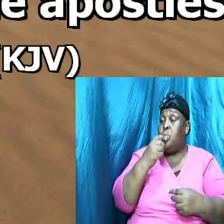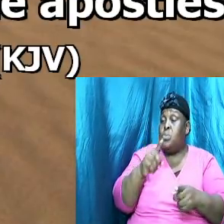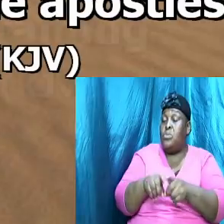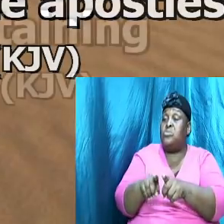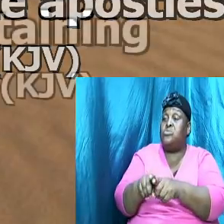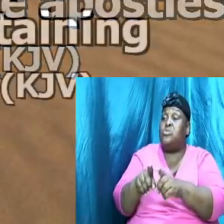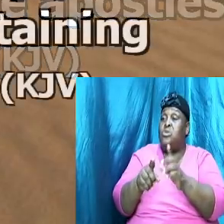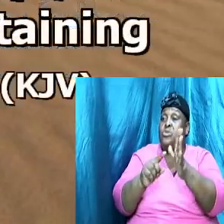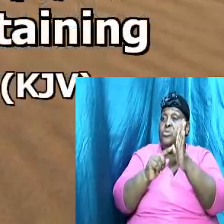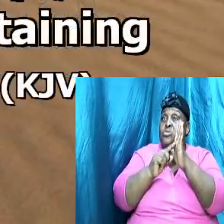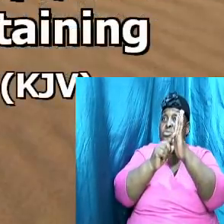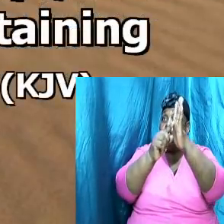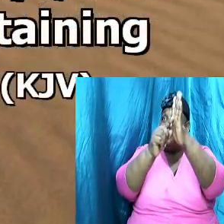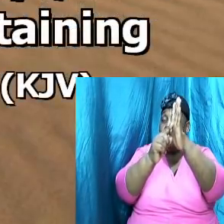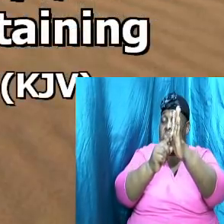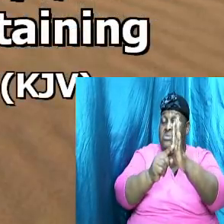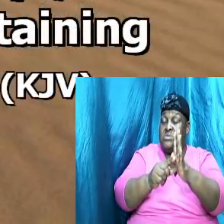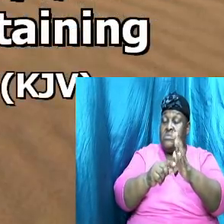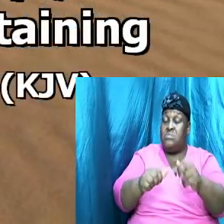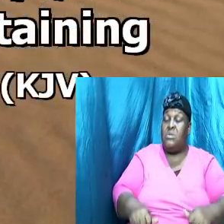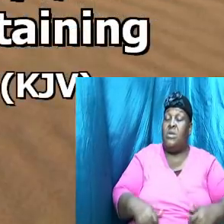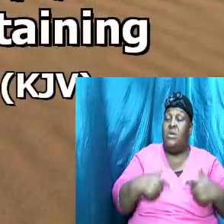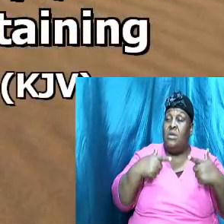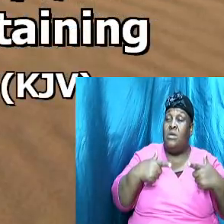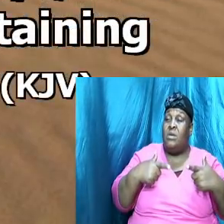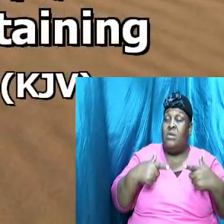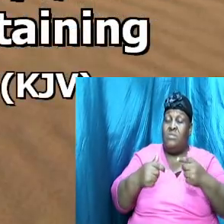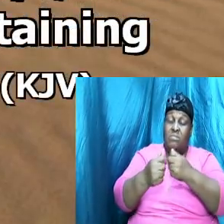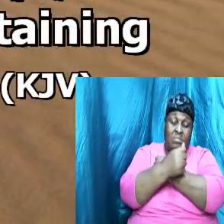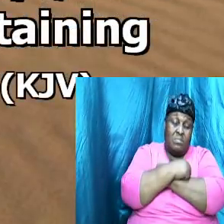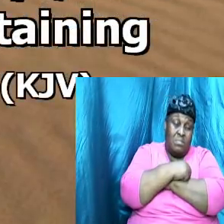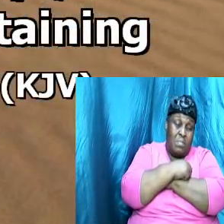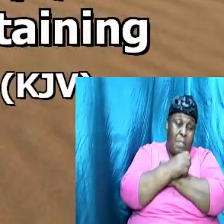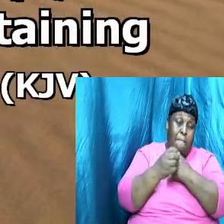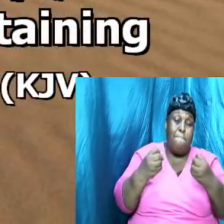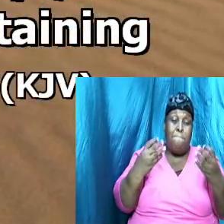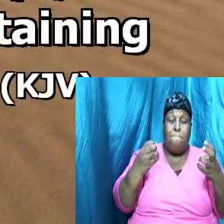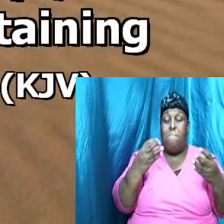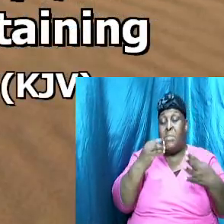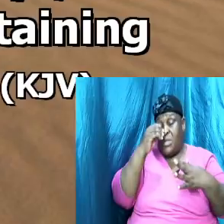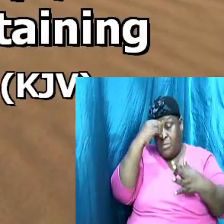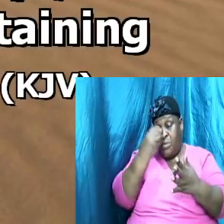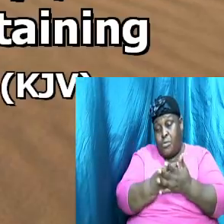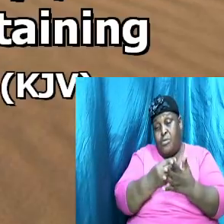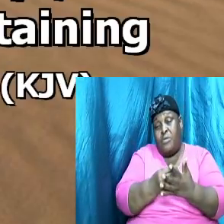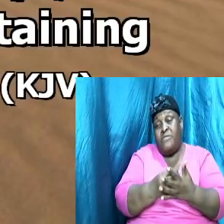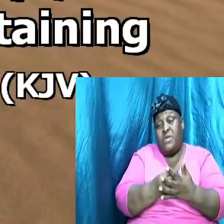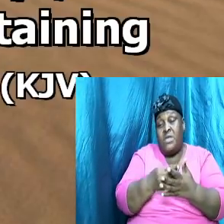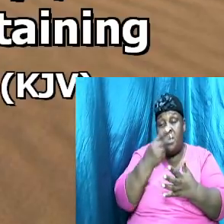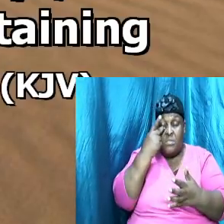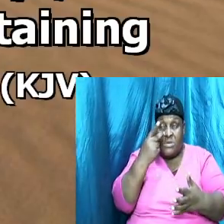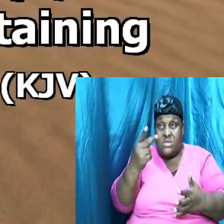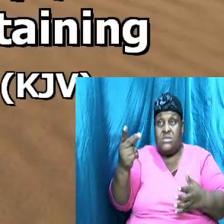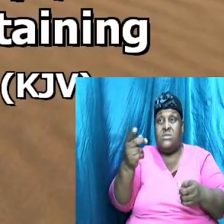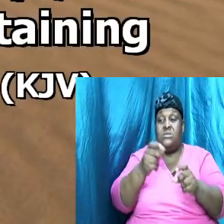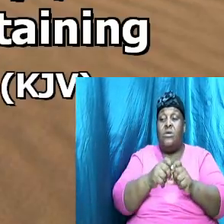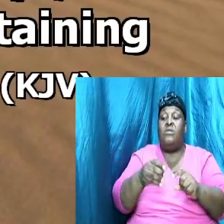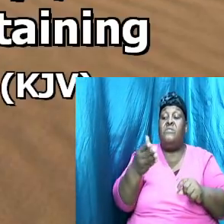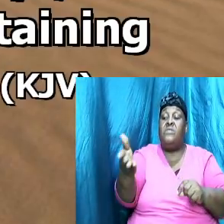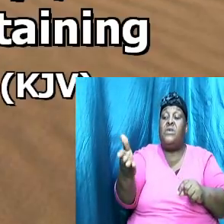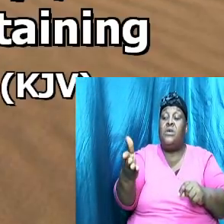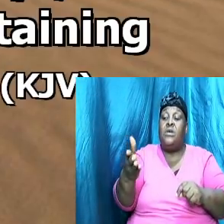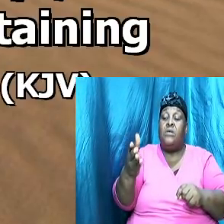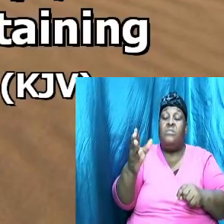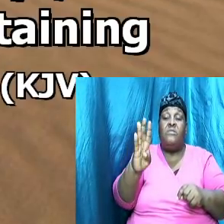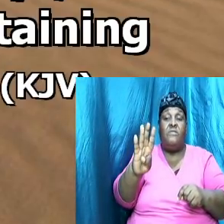alive after his passion by many infallible proofs, being seen of them forty days